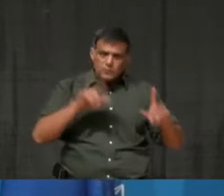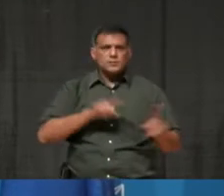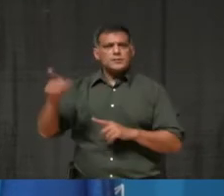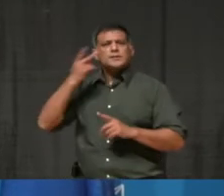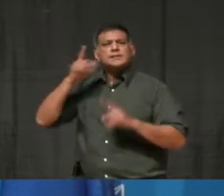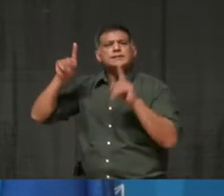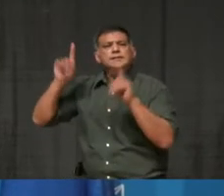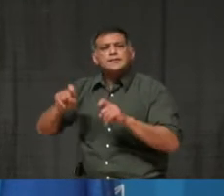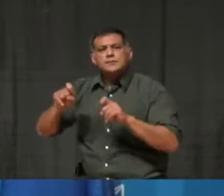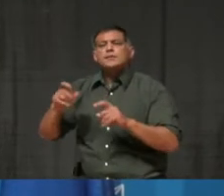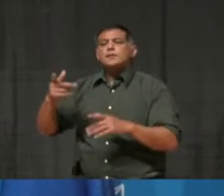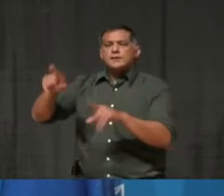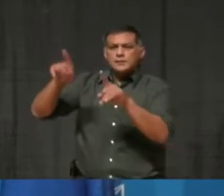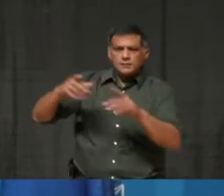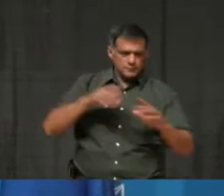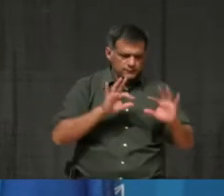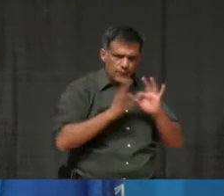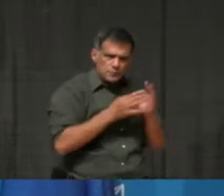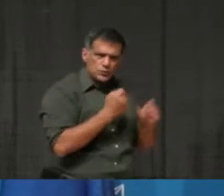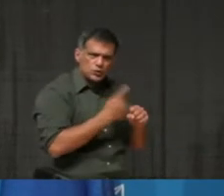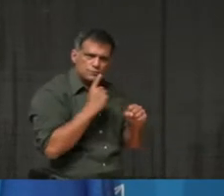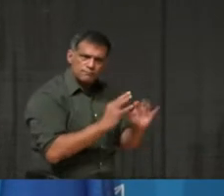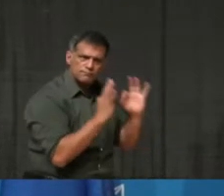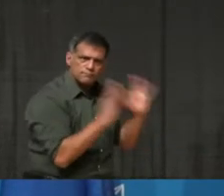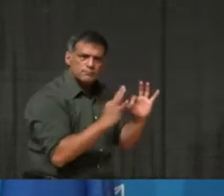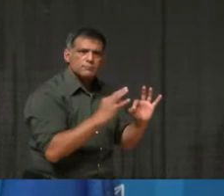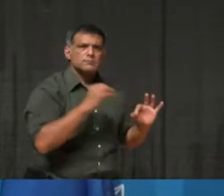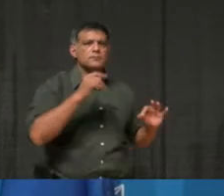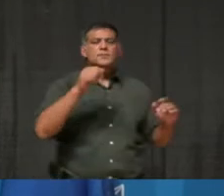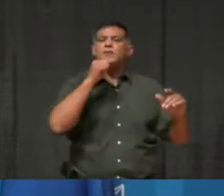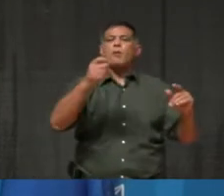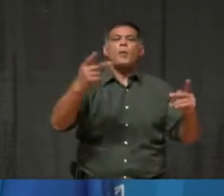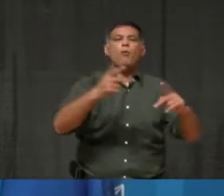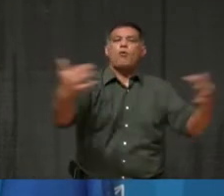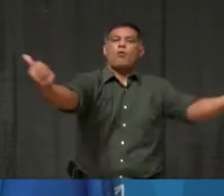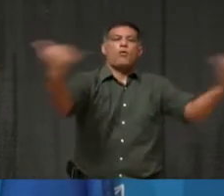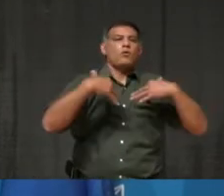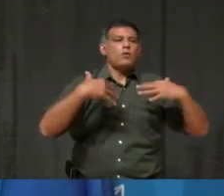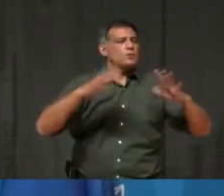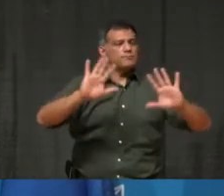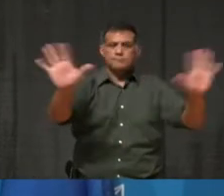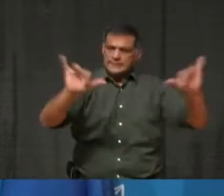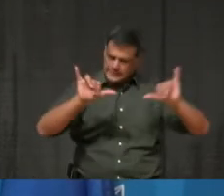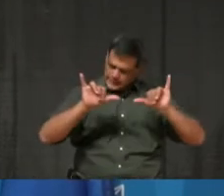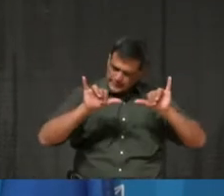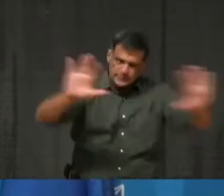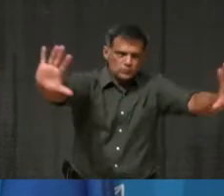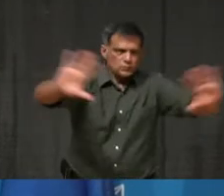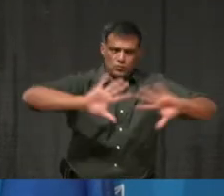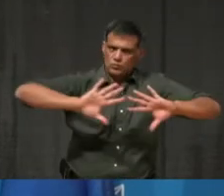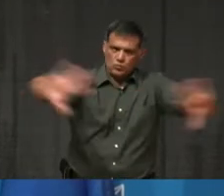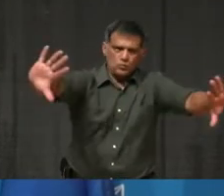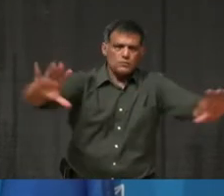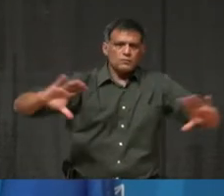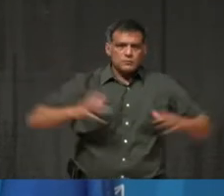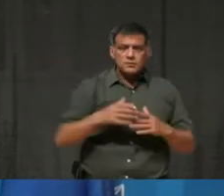in your own home. By taking these precautions over the next few weeks, and by putting in additional measures to address the disparities in our community,